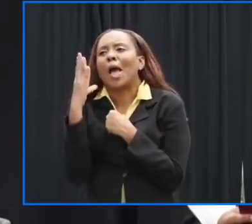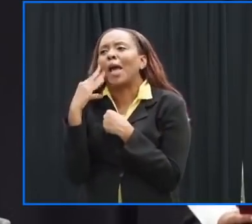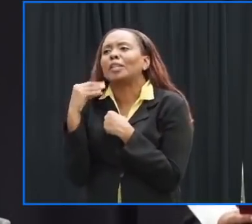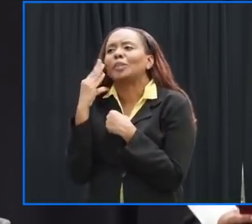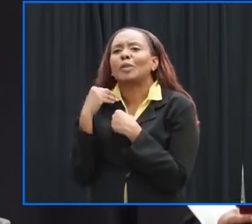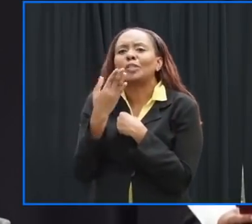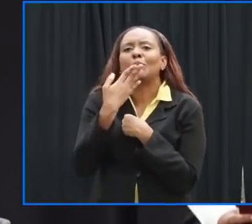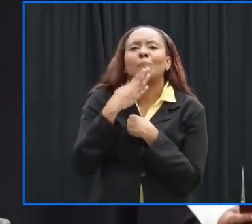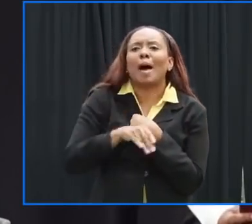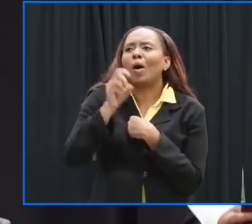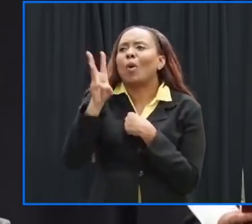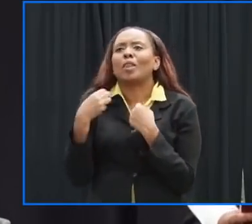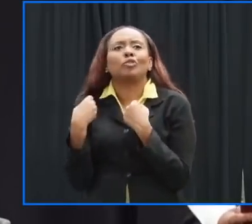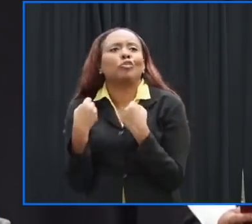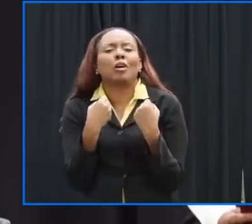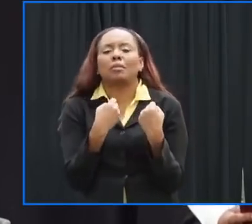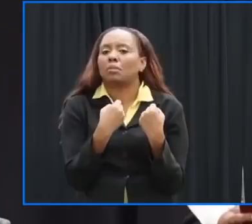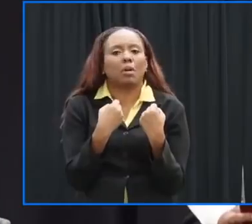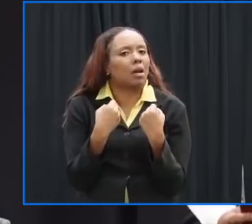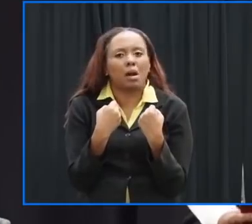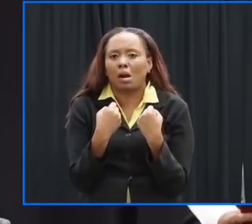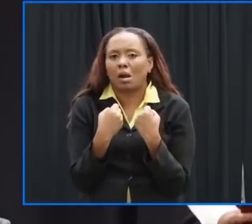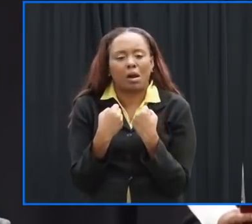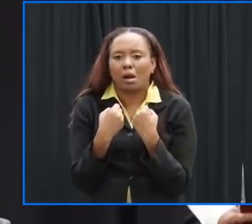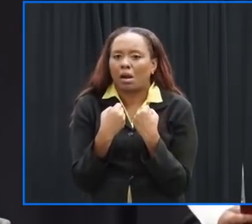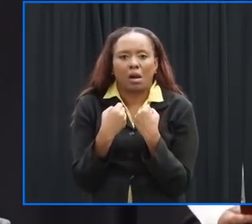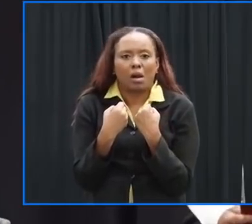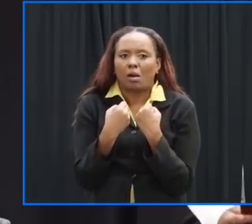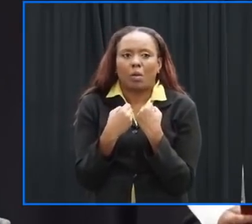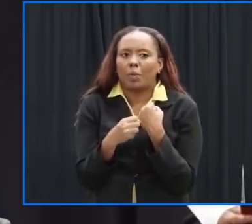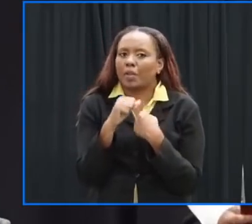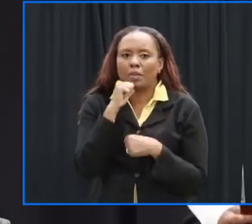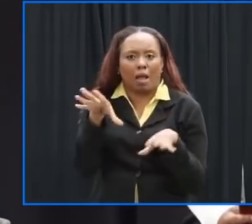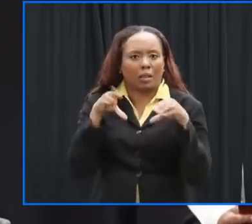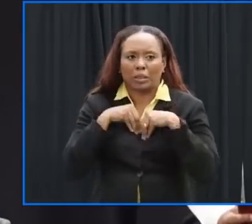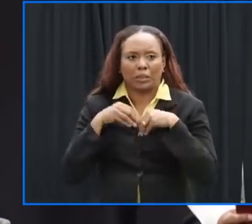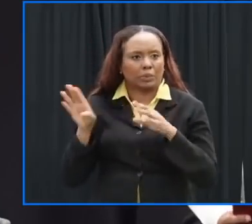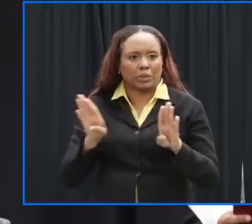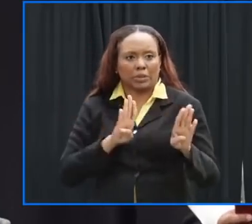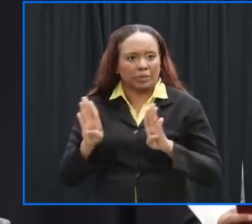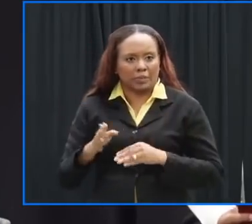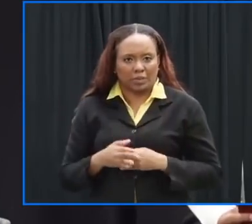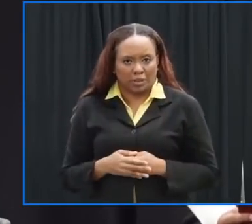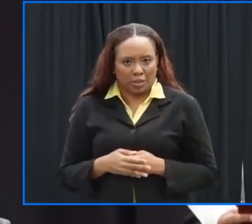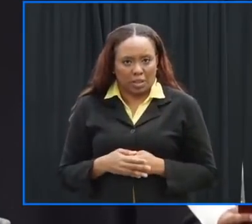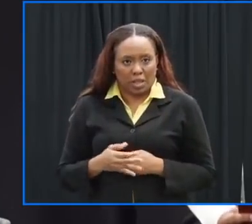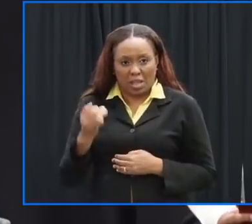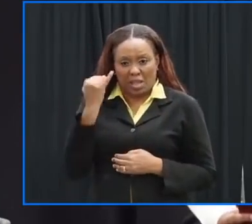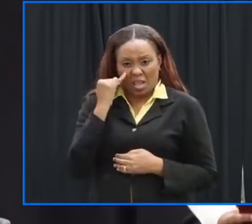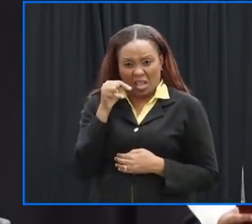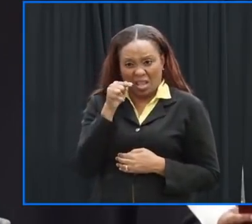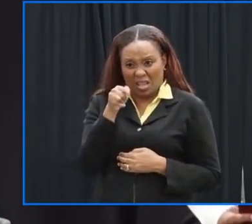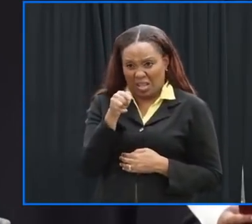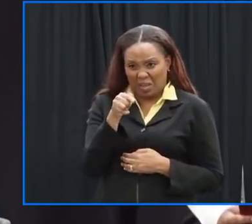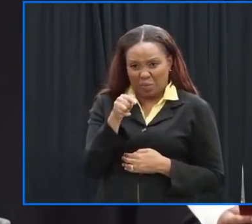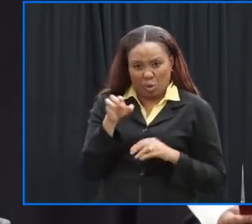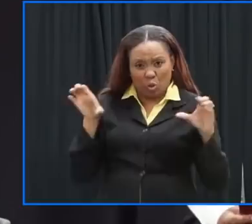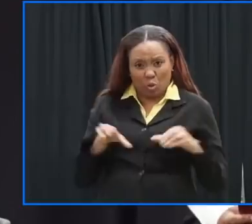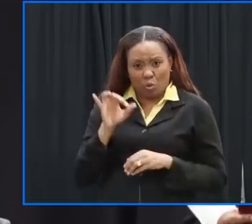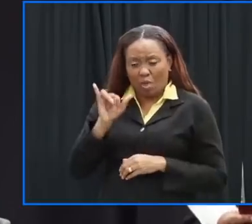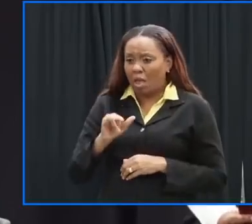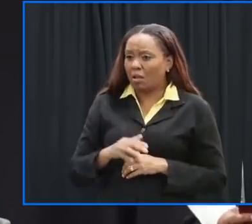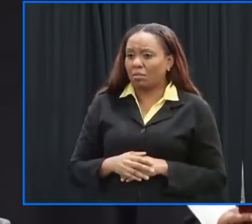risk people who want to go joy riding will know that they will face the